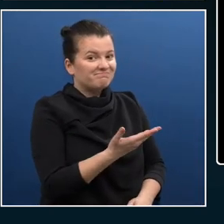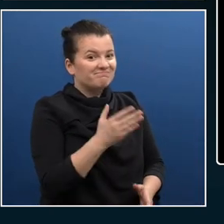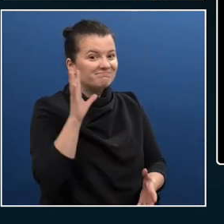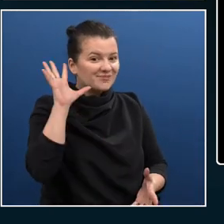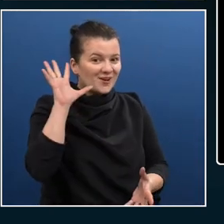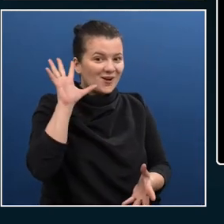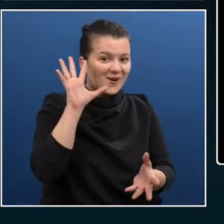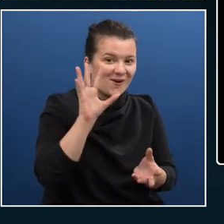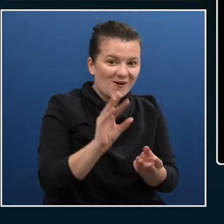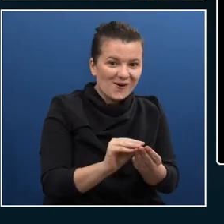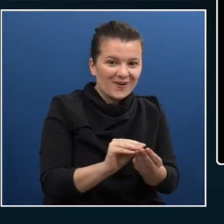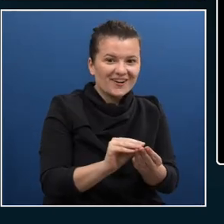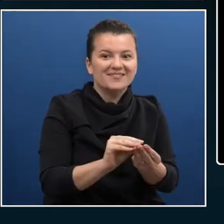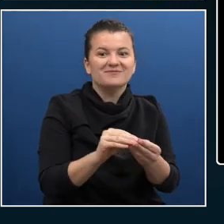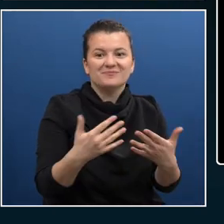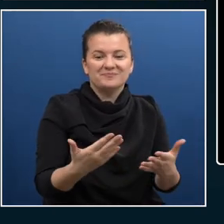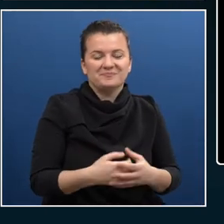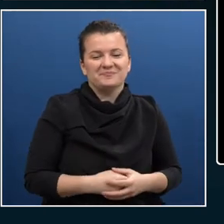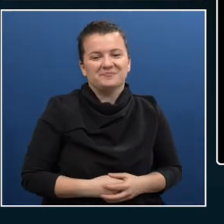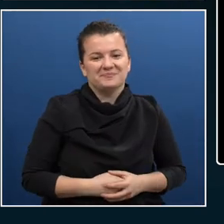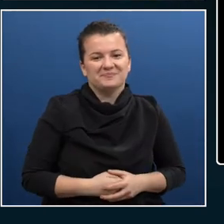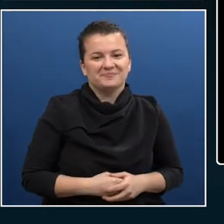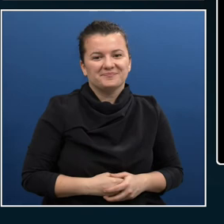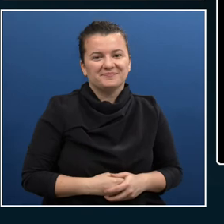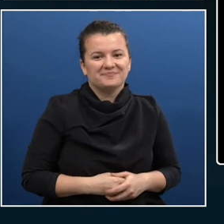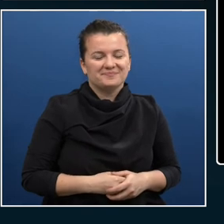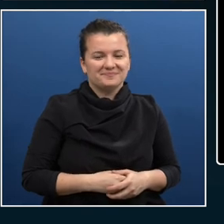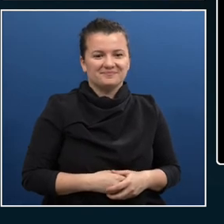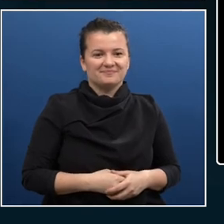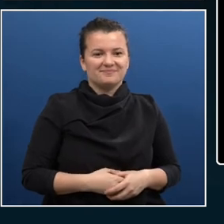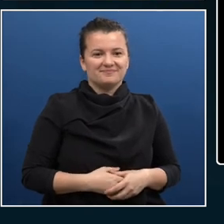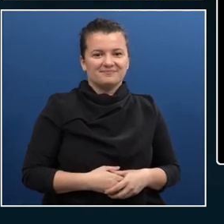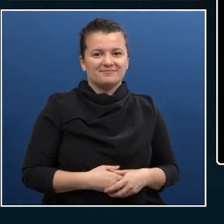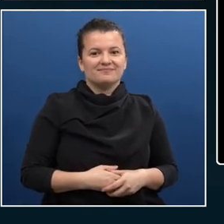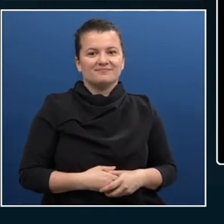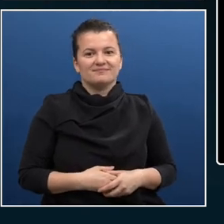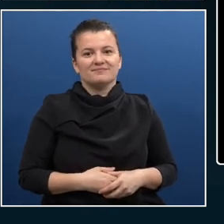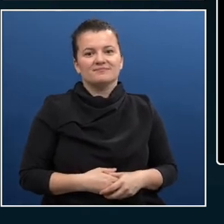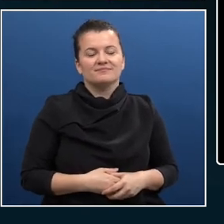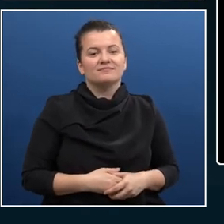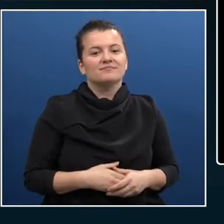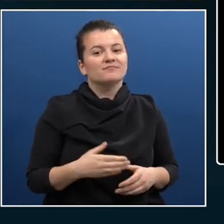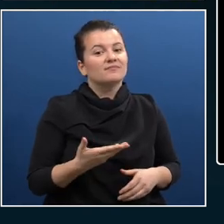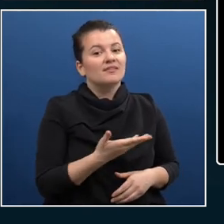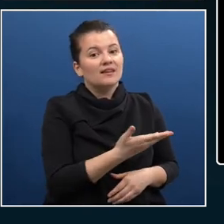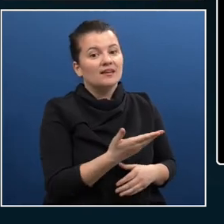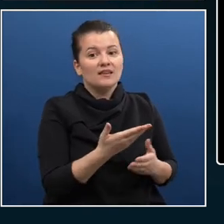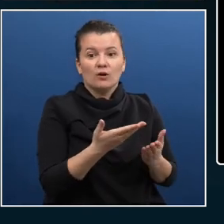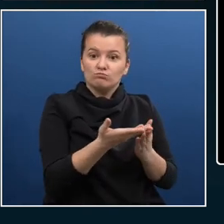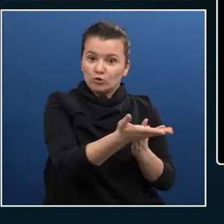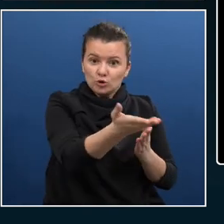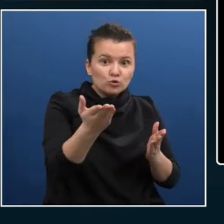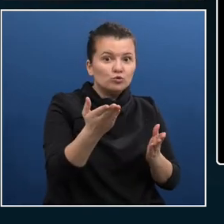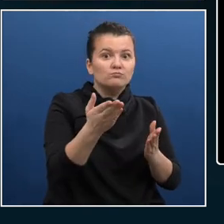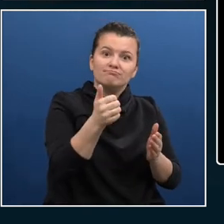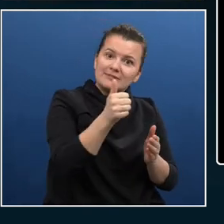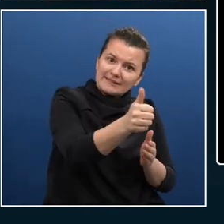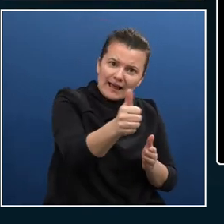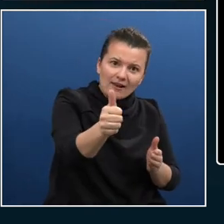Let's go back to our slides here. And now I want to enable you to – play from current slides – to go forward in this and to challenge you.